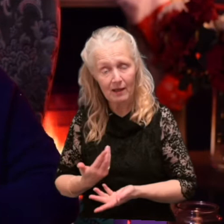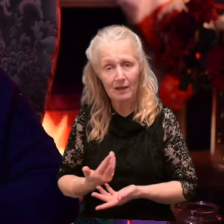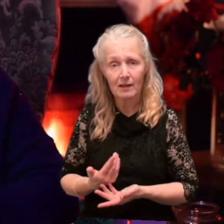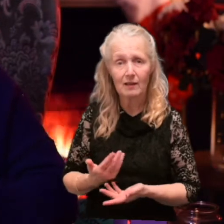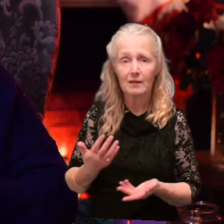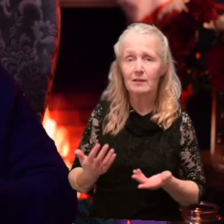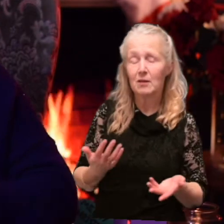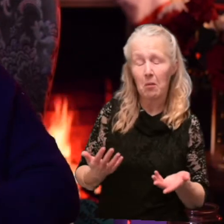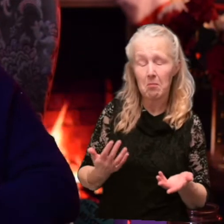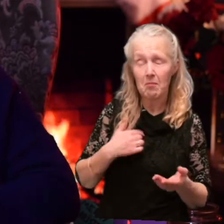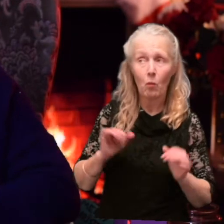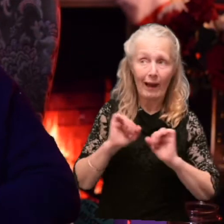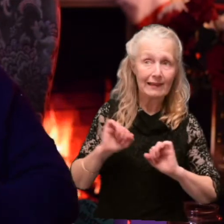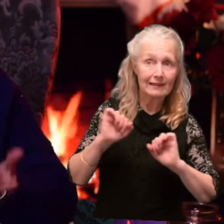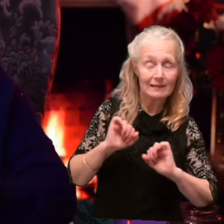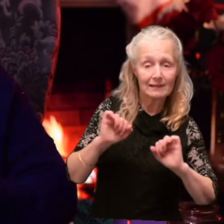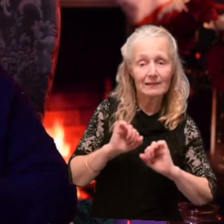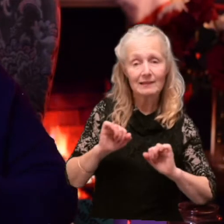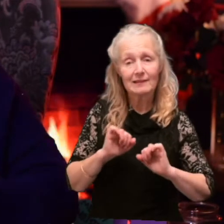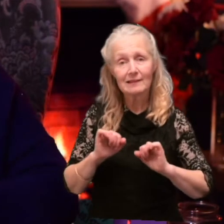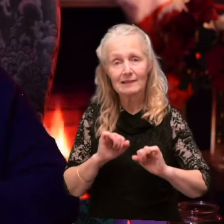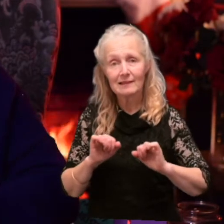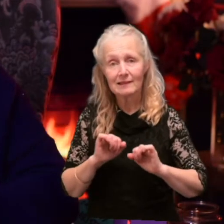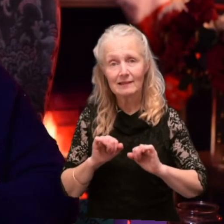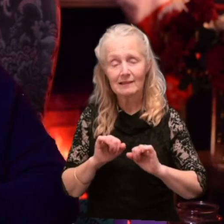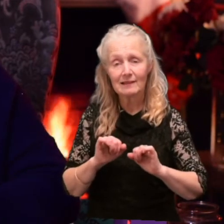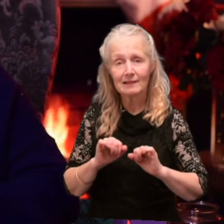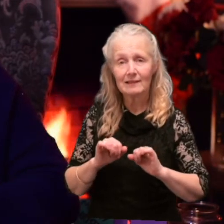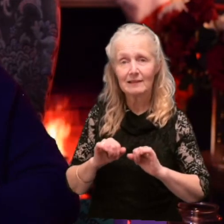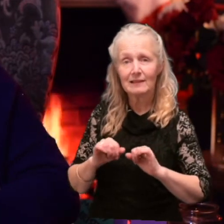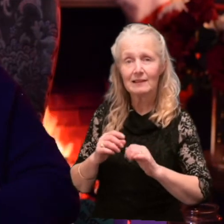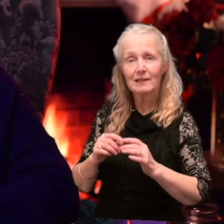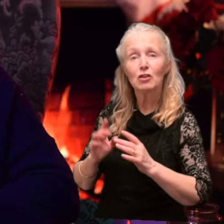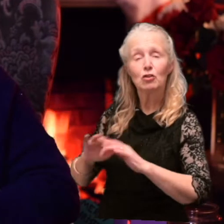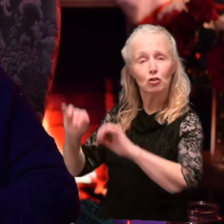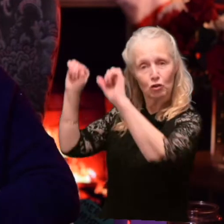So I waited and he pulled the shutter down and locked up.